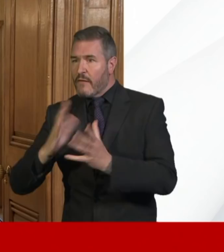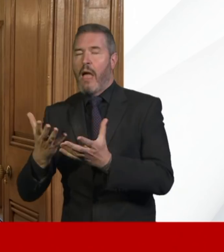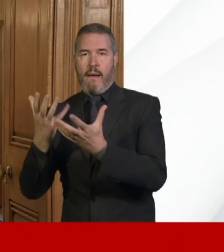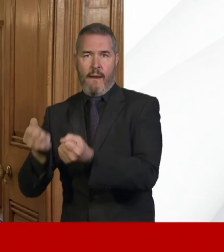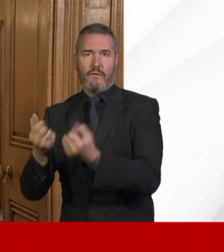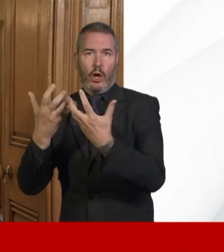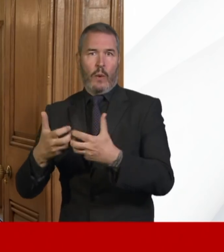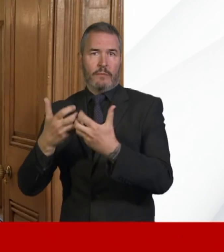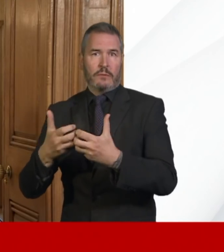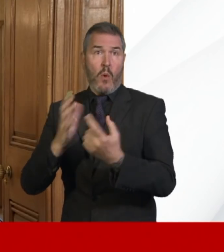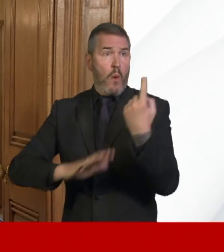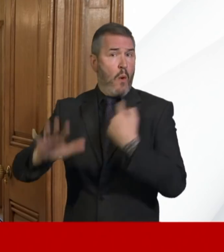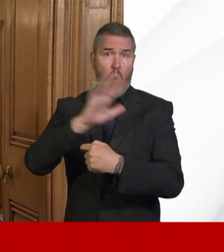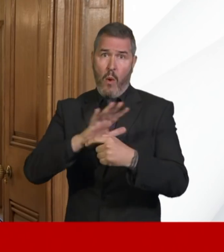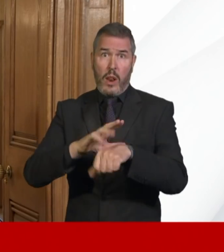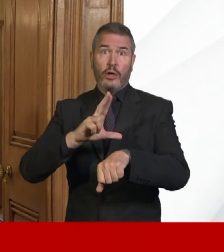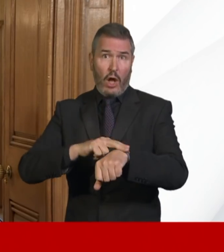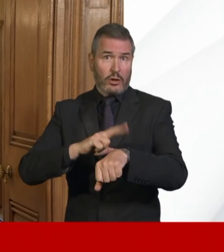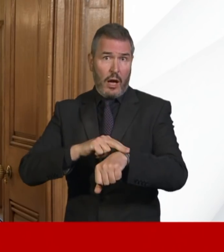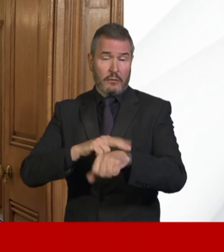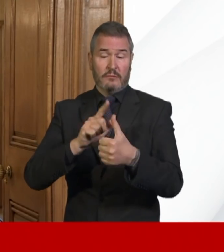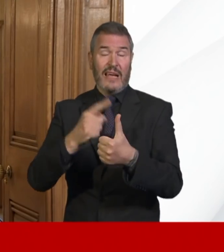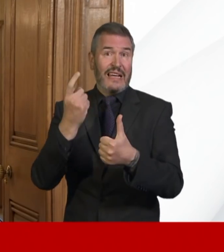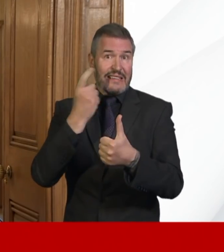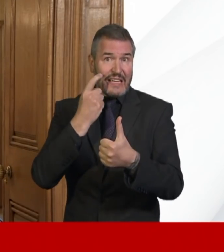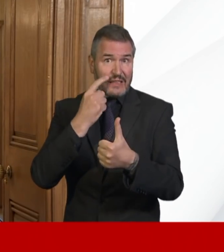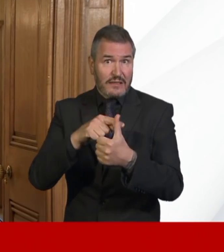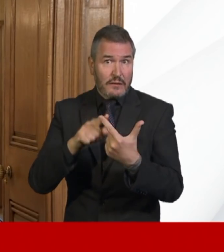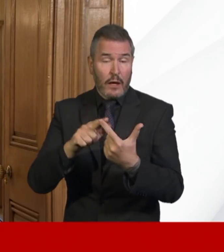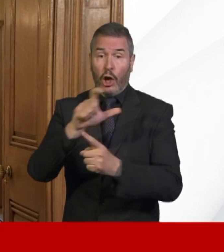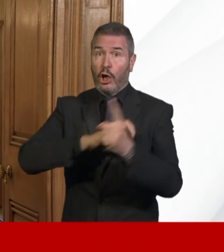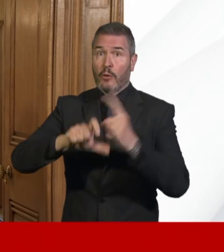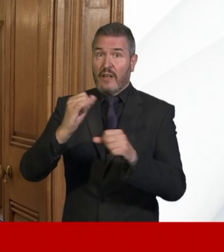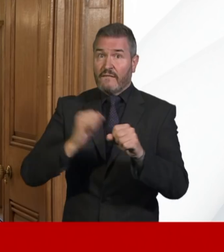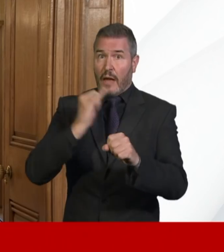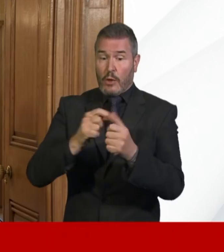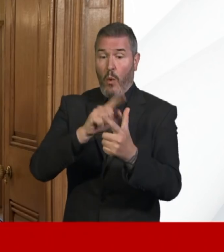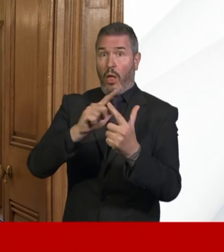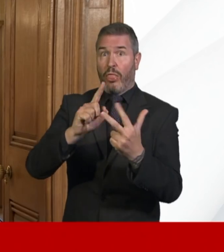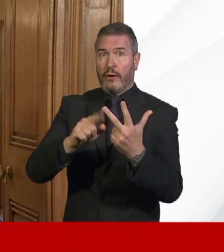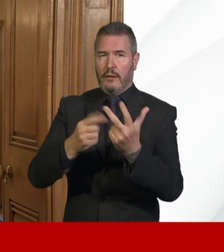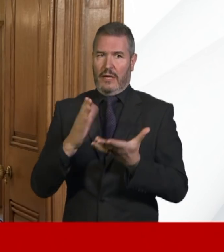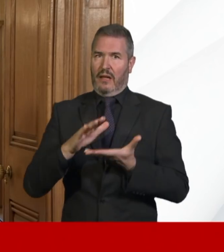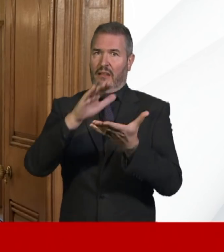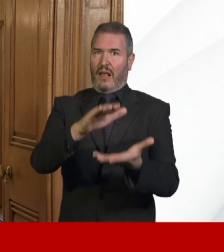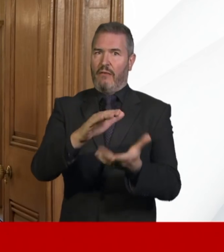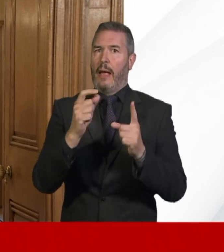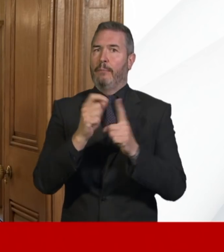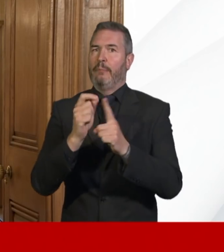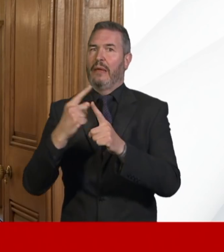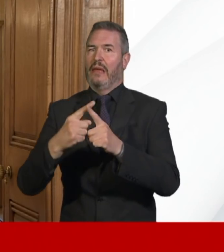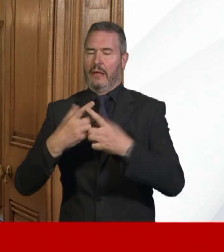single GP practice, dental practice and community pharmacy has had a PPE delivery.